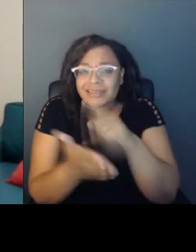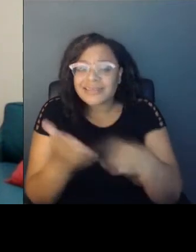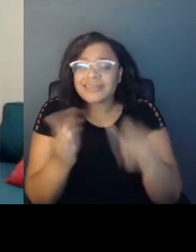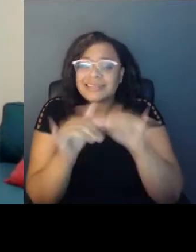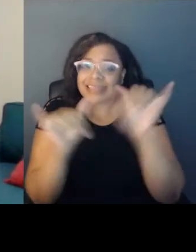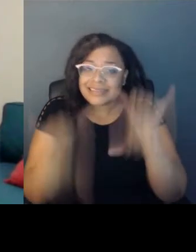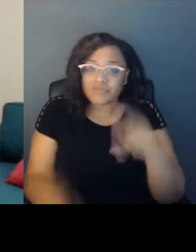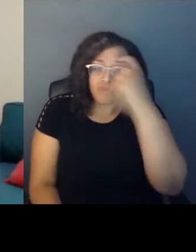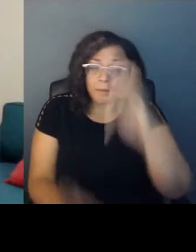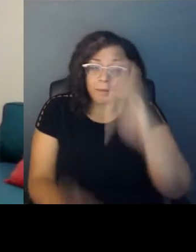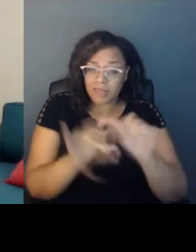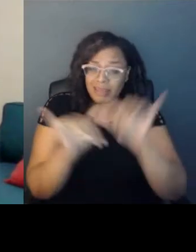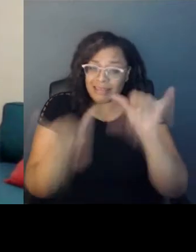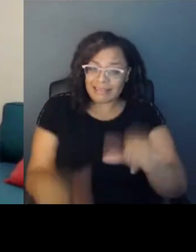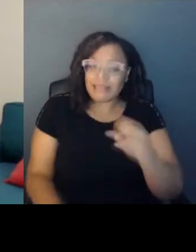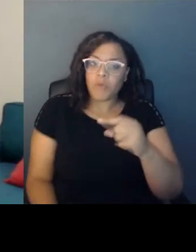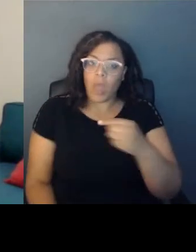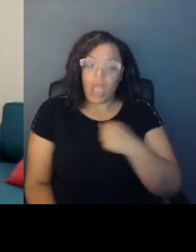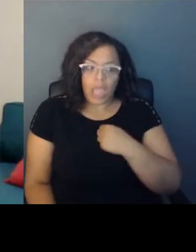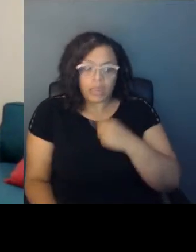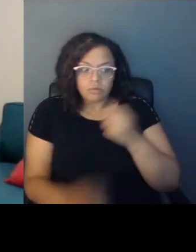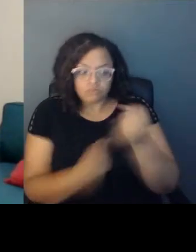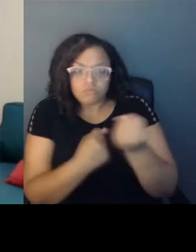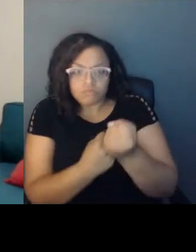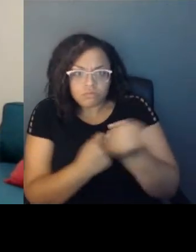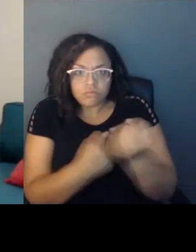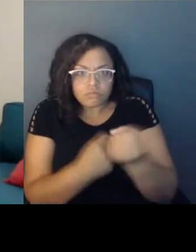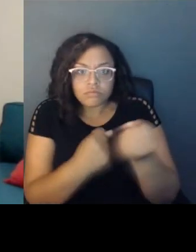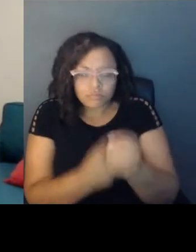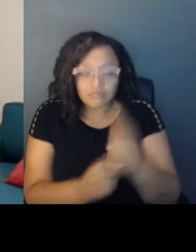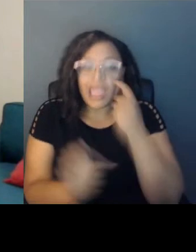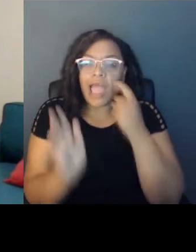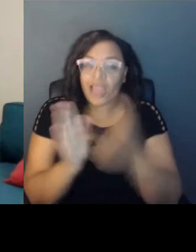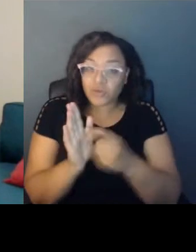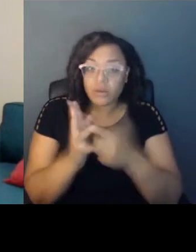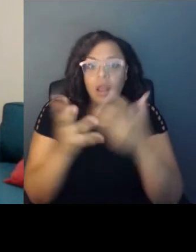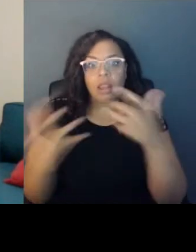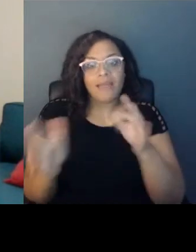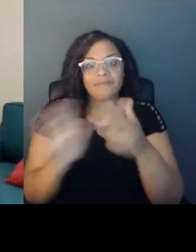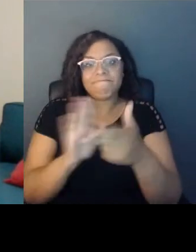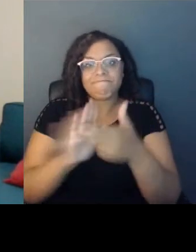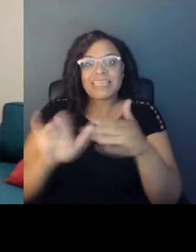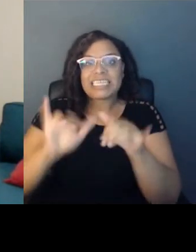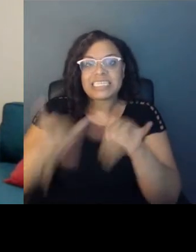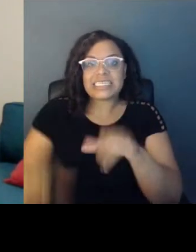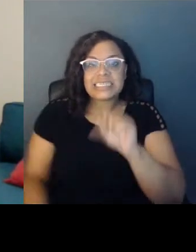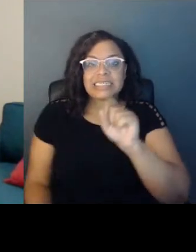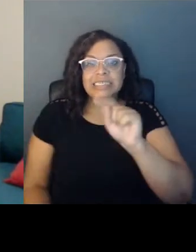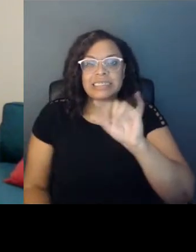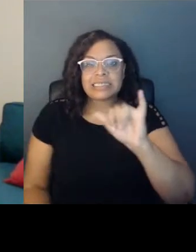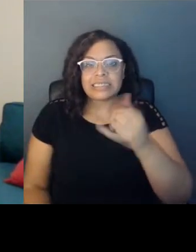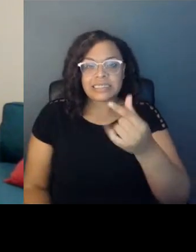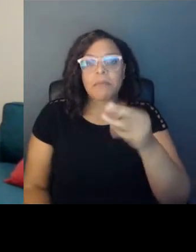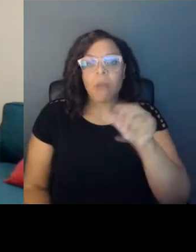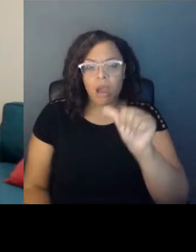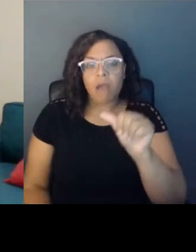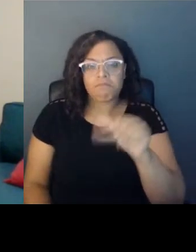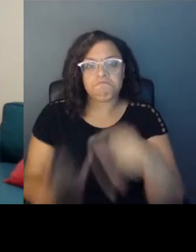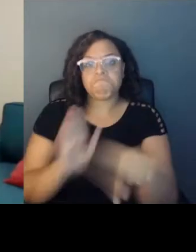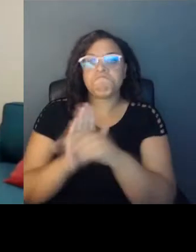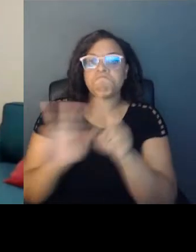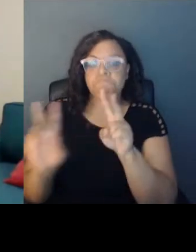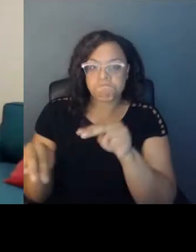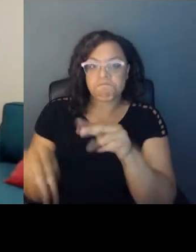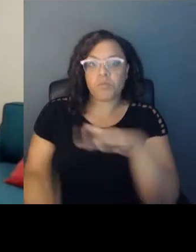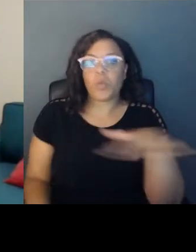lot of stigma about psychiatry and medicine in the Black community. And it was a back and forth decision for me, but